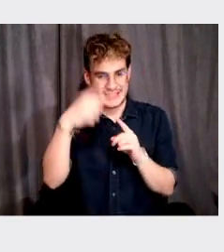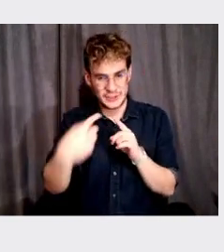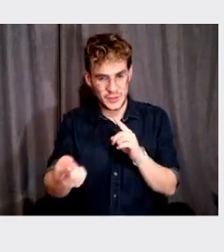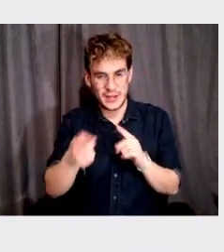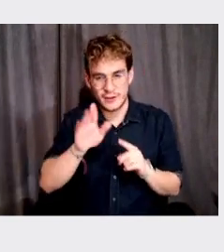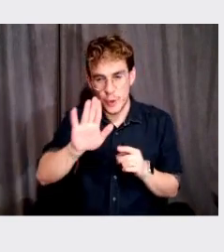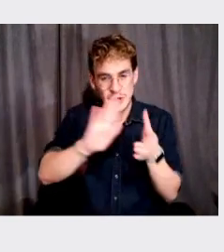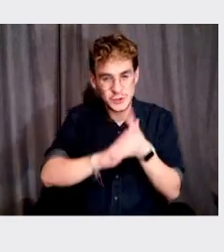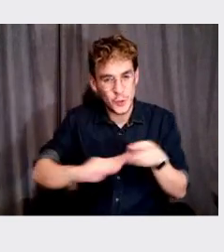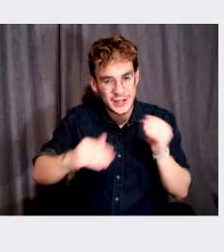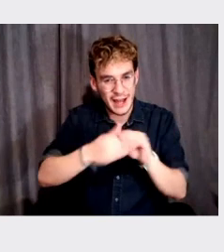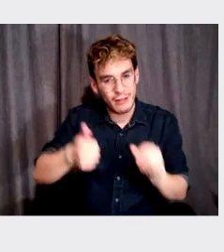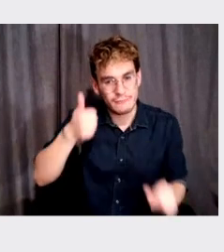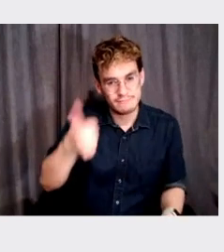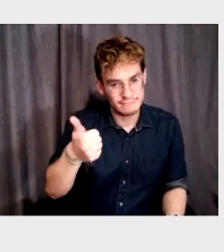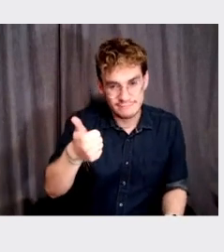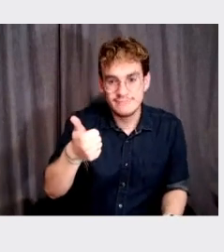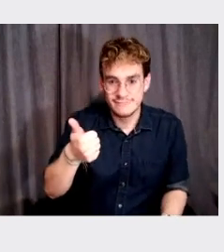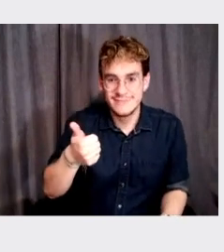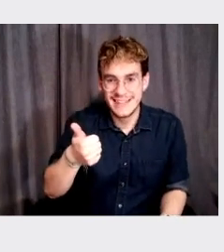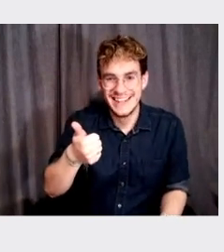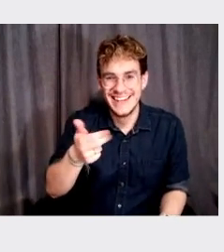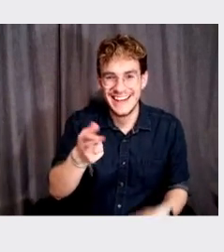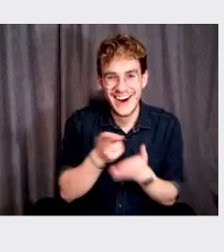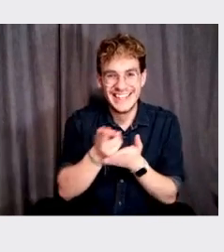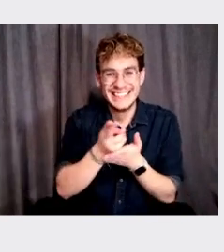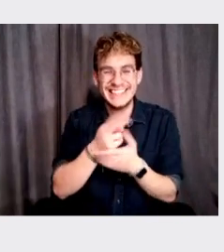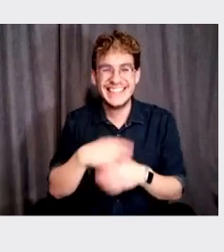think you're, you're a very good storyteller. Um,